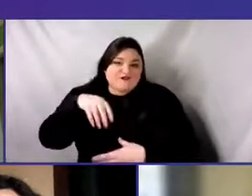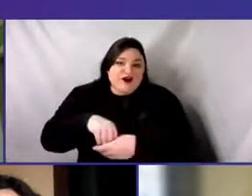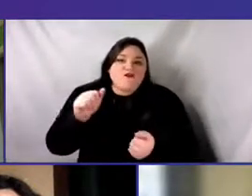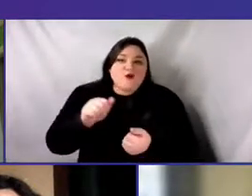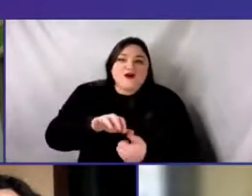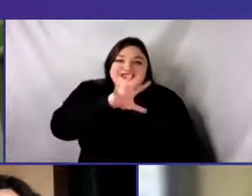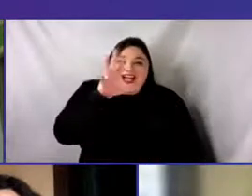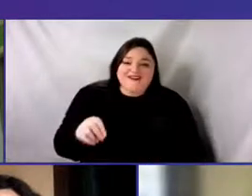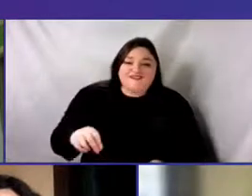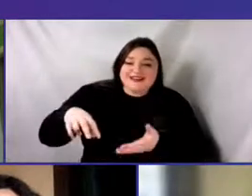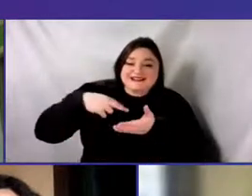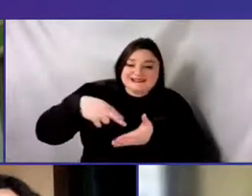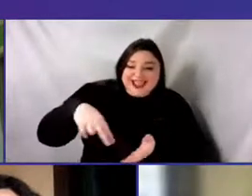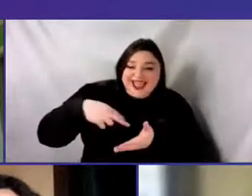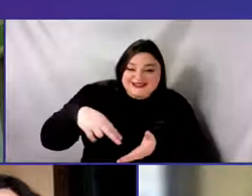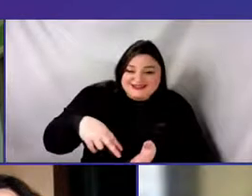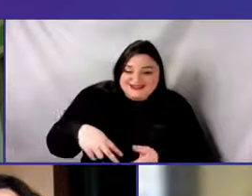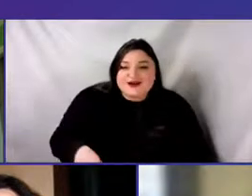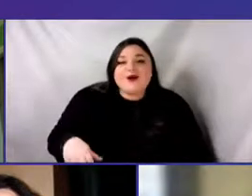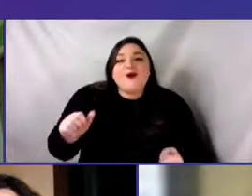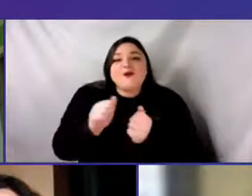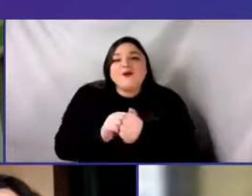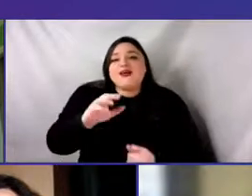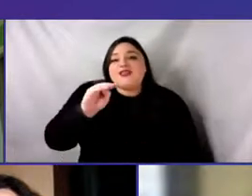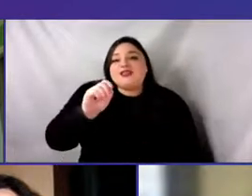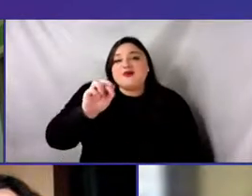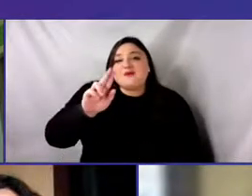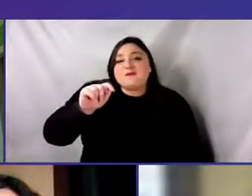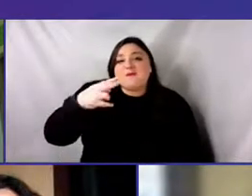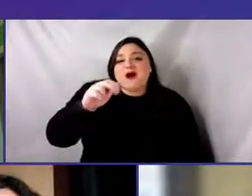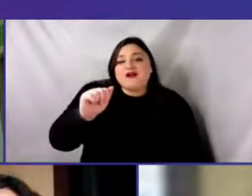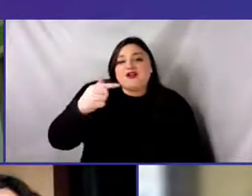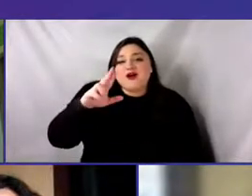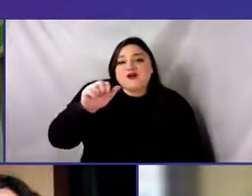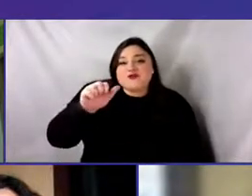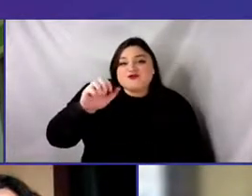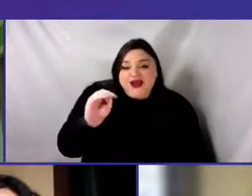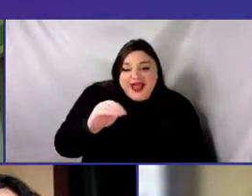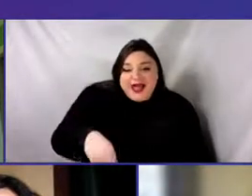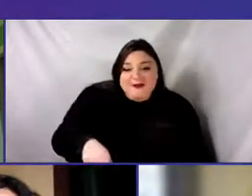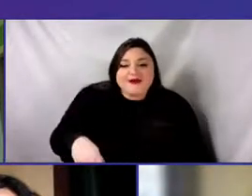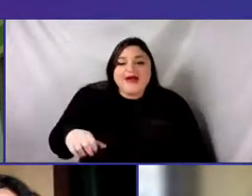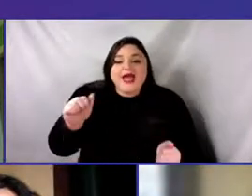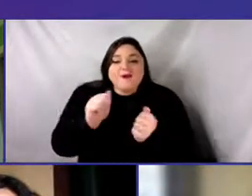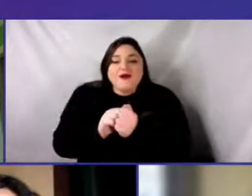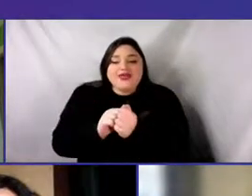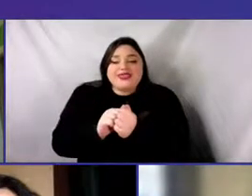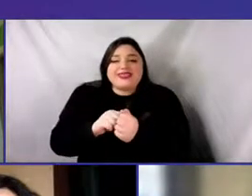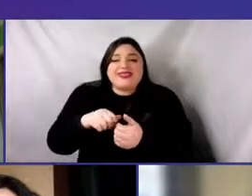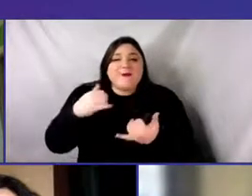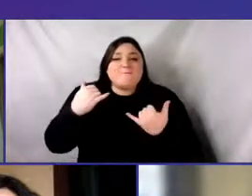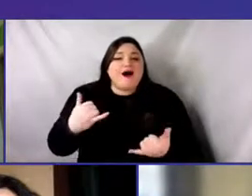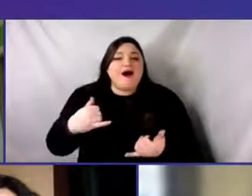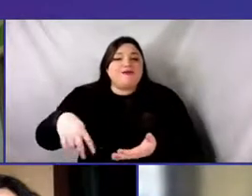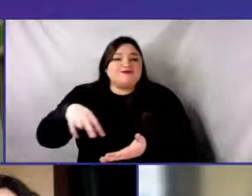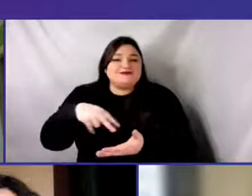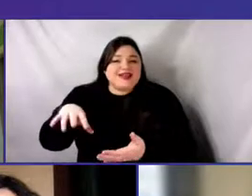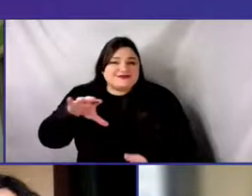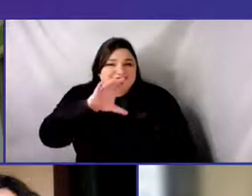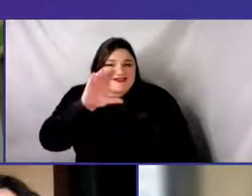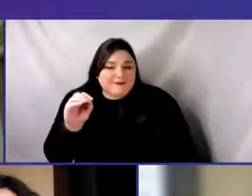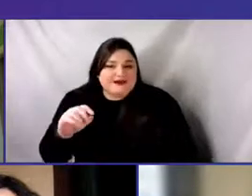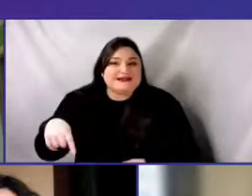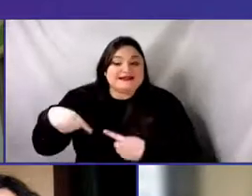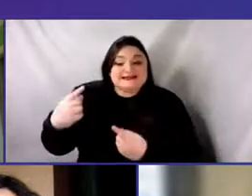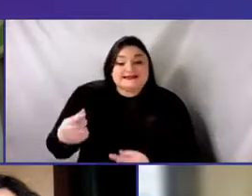and Elio Palmieri, Martha Graham, and Alvin Ailey, Modern Dance Companies, from the late 1960s into the